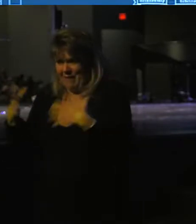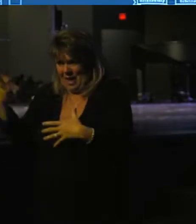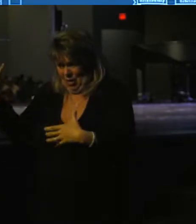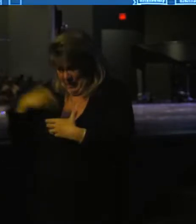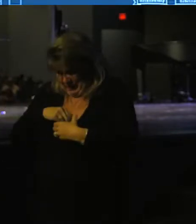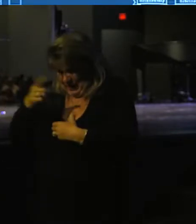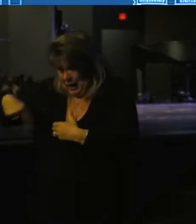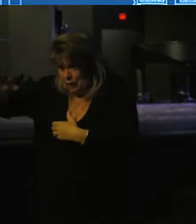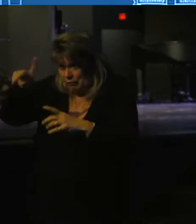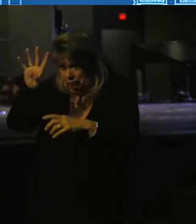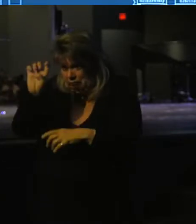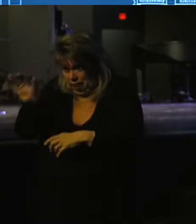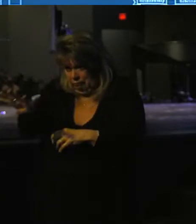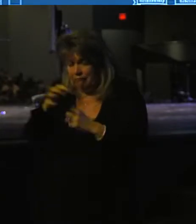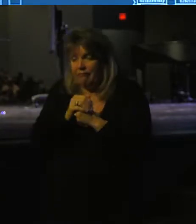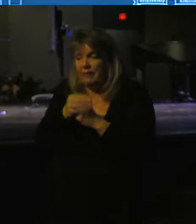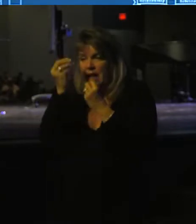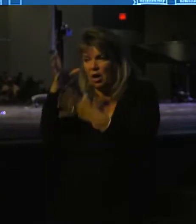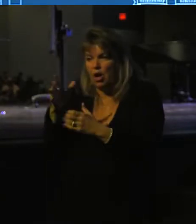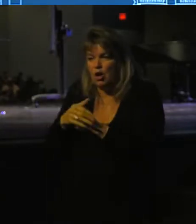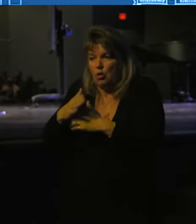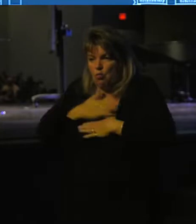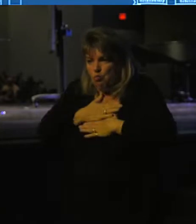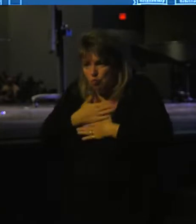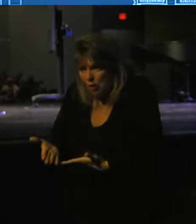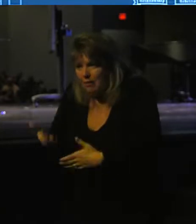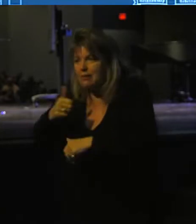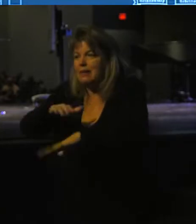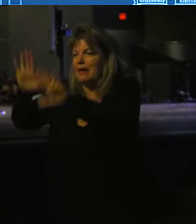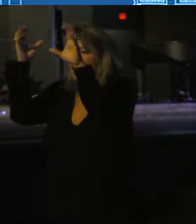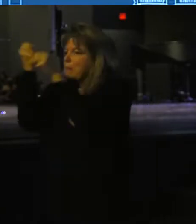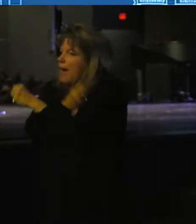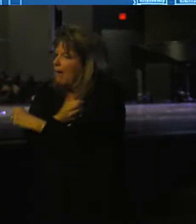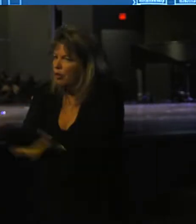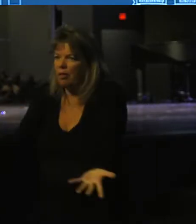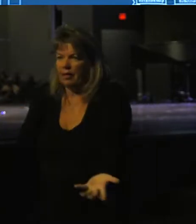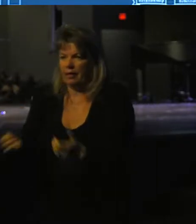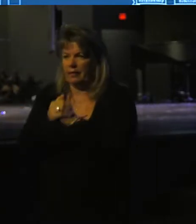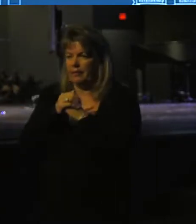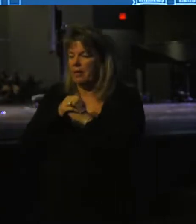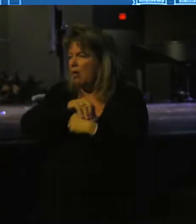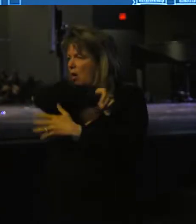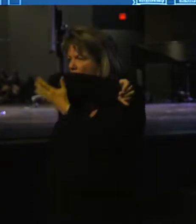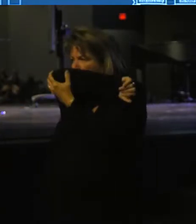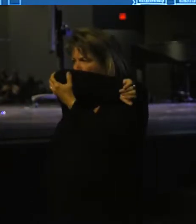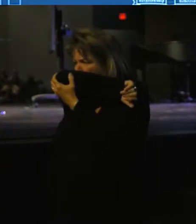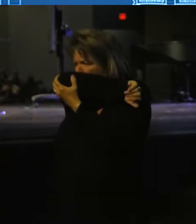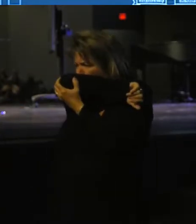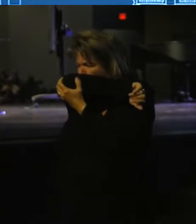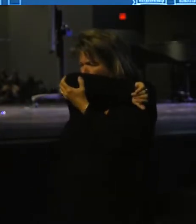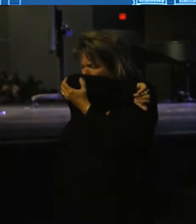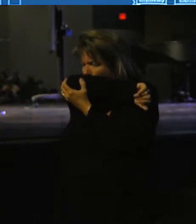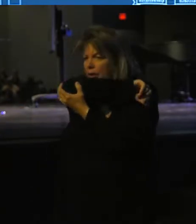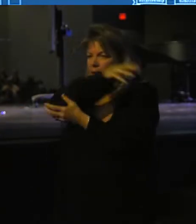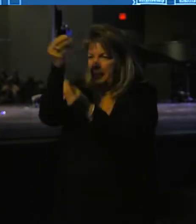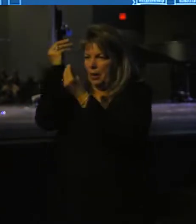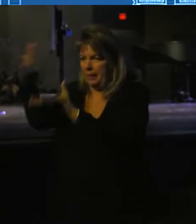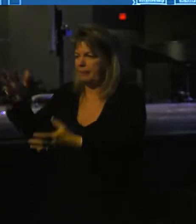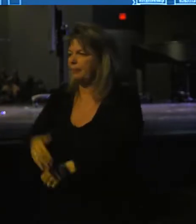that's telling you, are you willing to give up everything in order to be obedient?